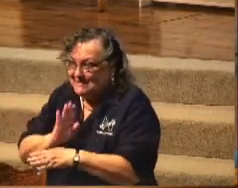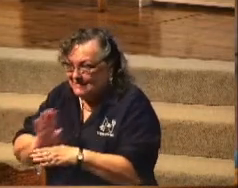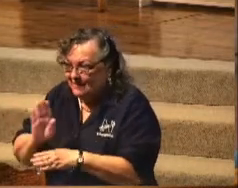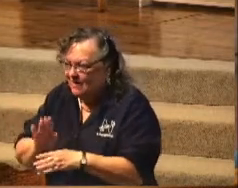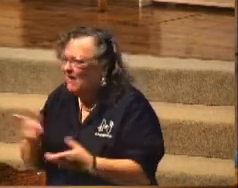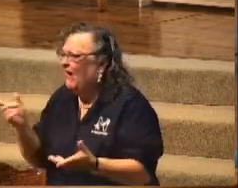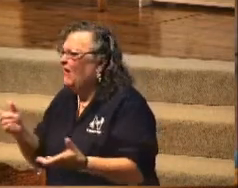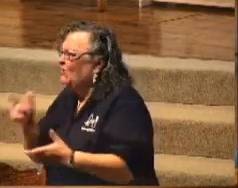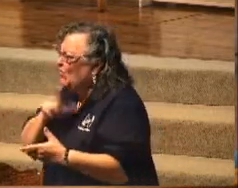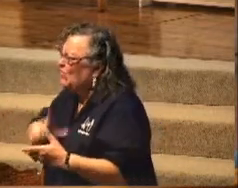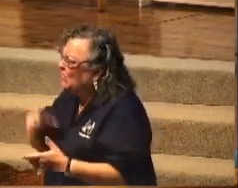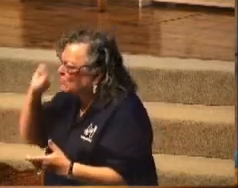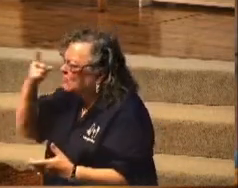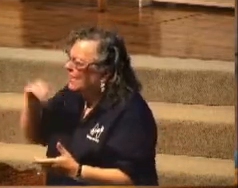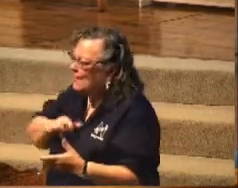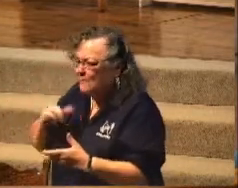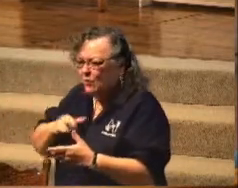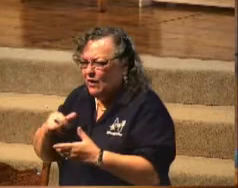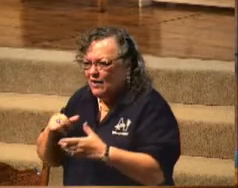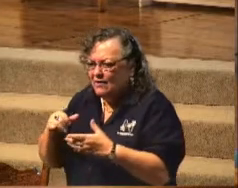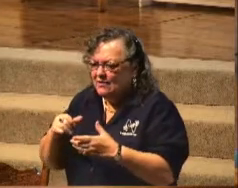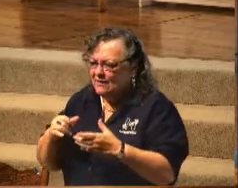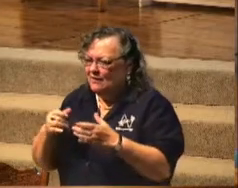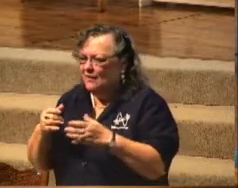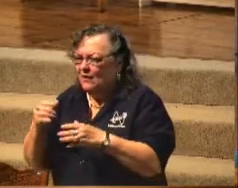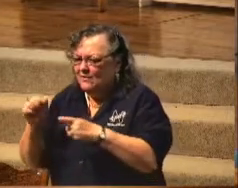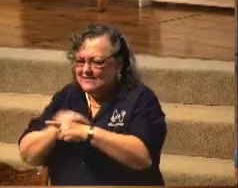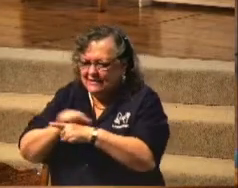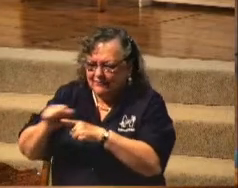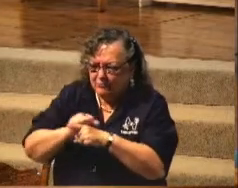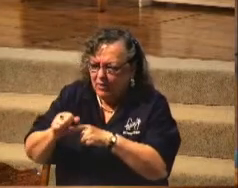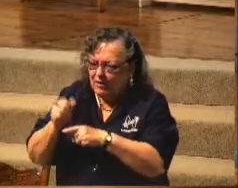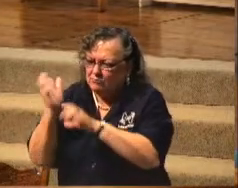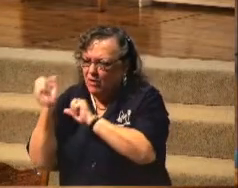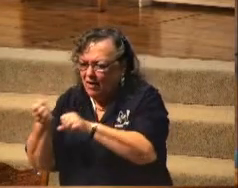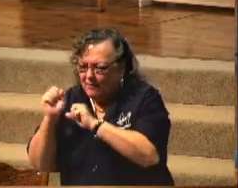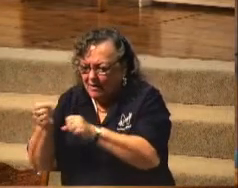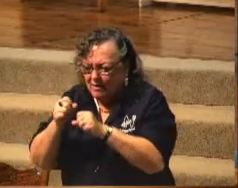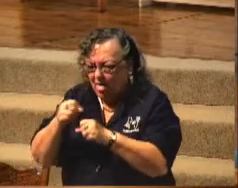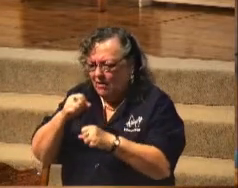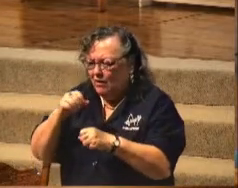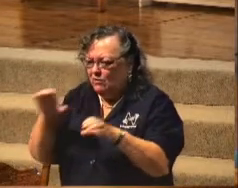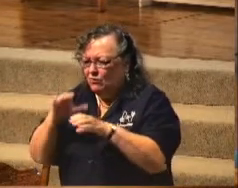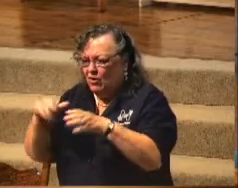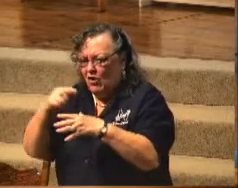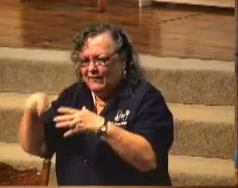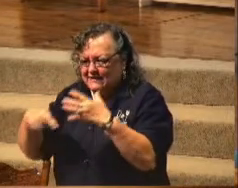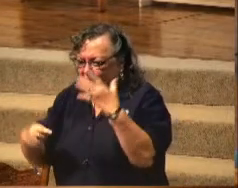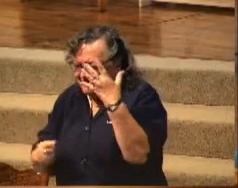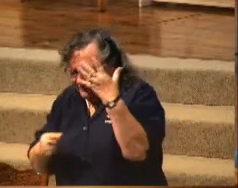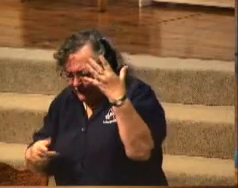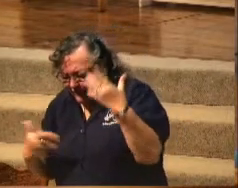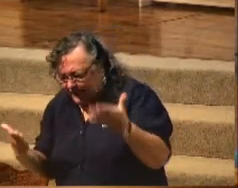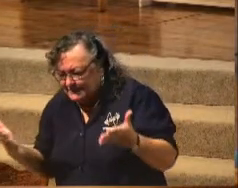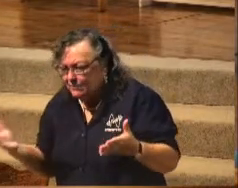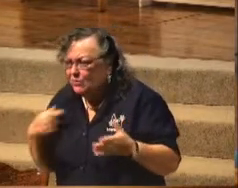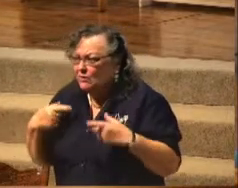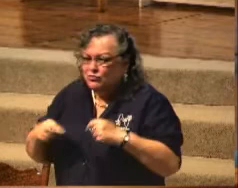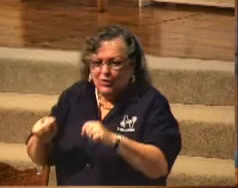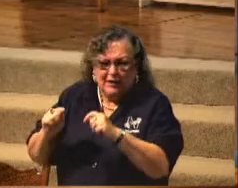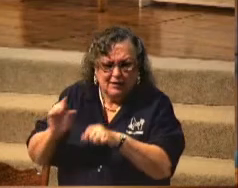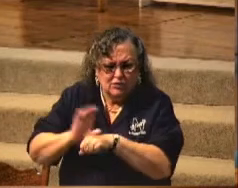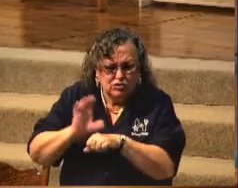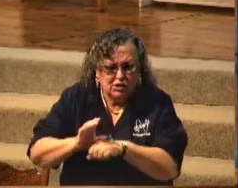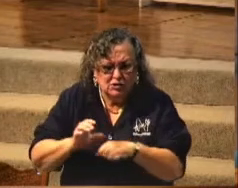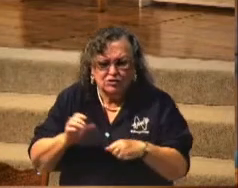soccer practice and school and play practice and all these kind of things. And we're just running and gunning. We just don't have time. We'll try to get to church as much as we can.